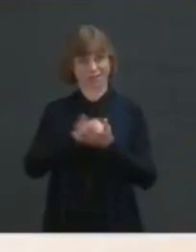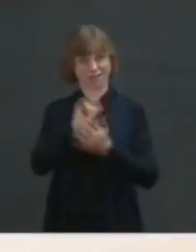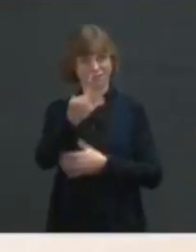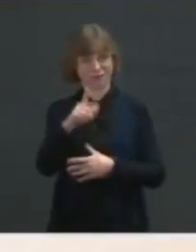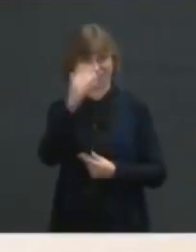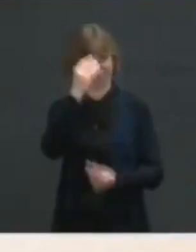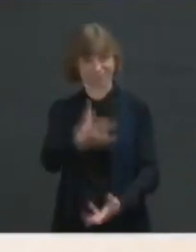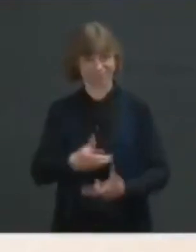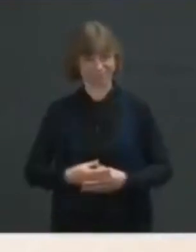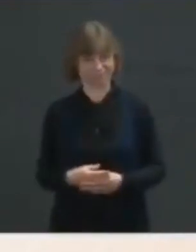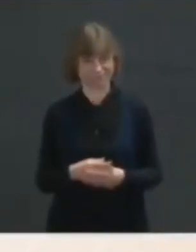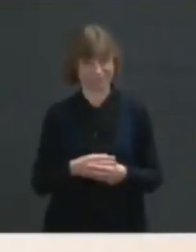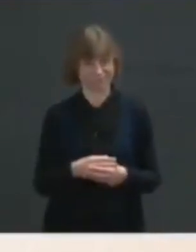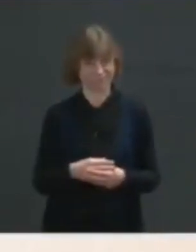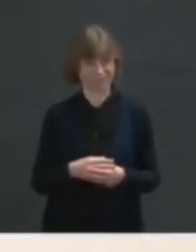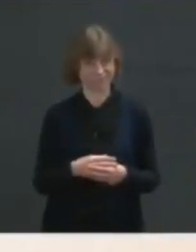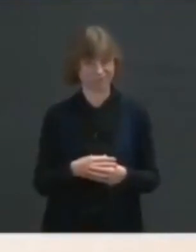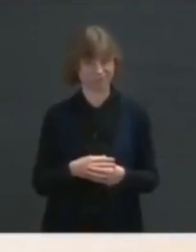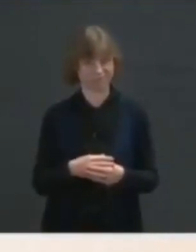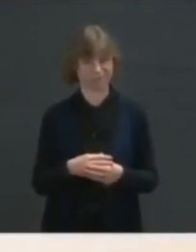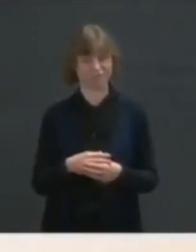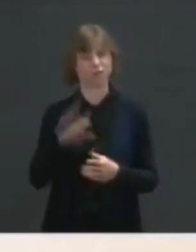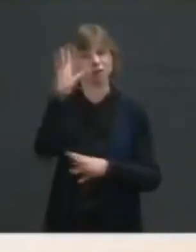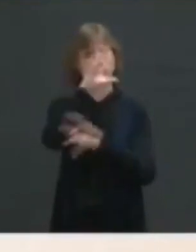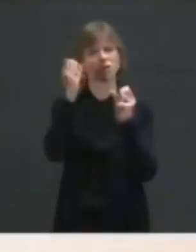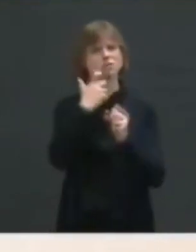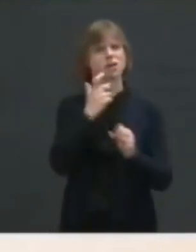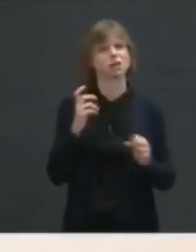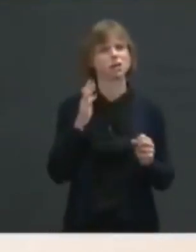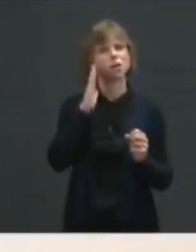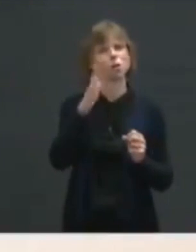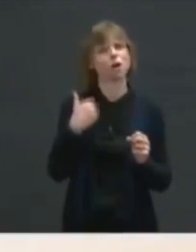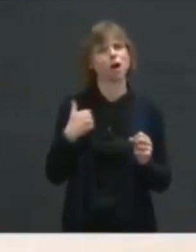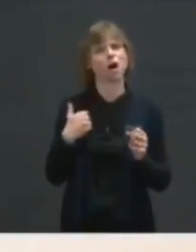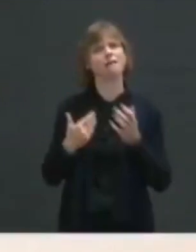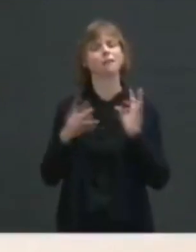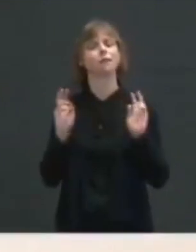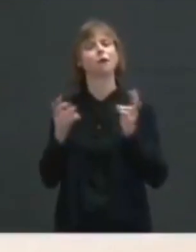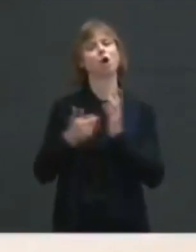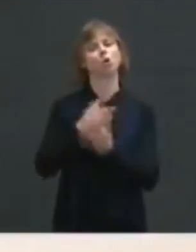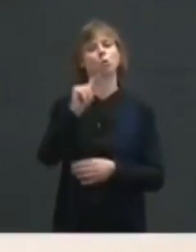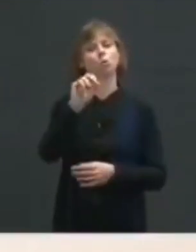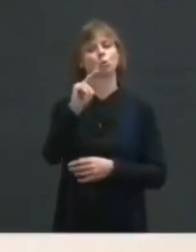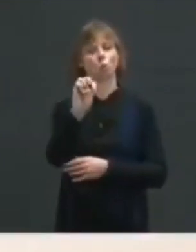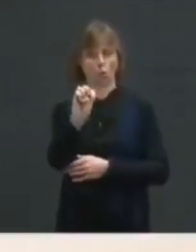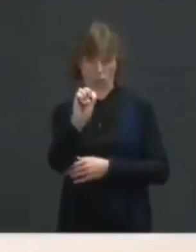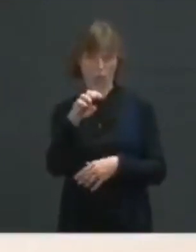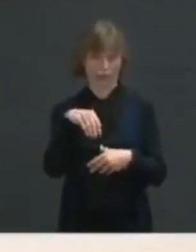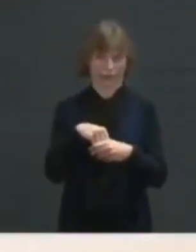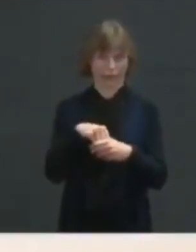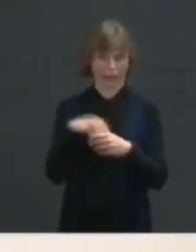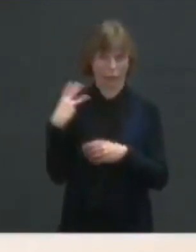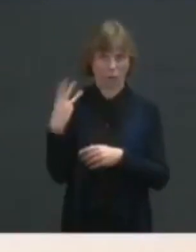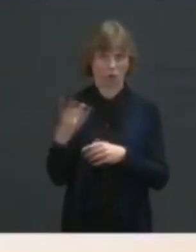Just building on what Caitlin was saying, mean, the president, he said that there was going to be a new tone in Washington. Obviously, Manchin,